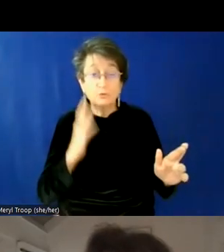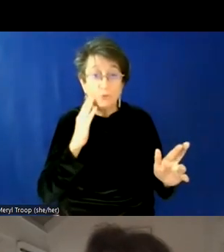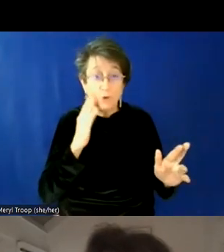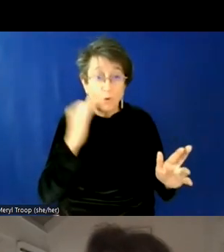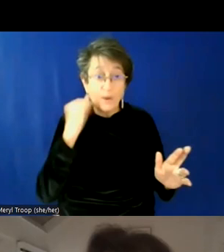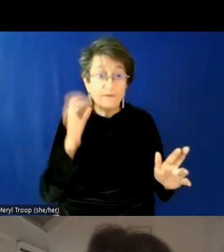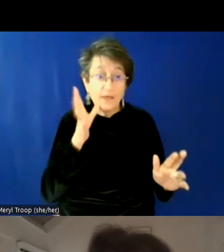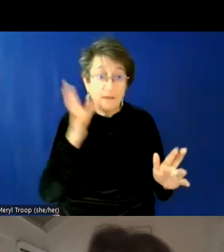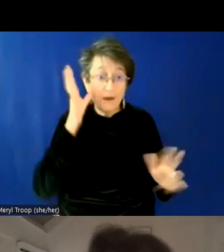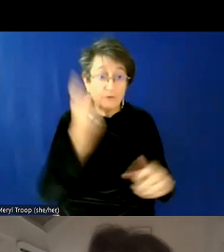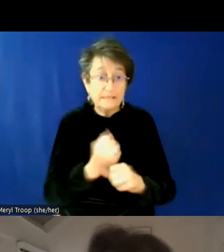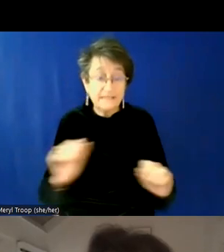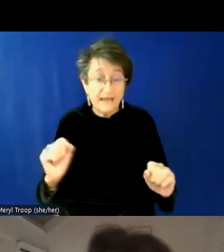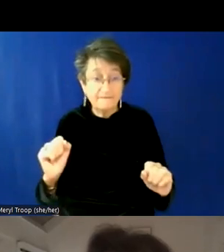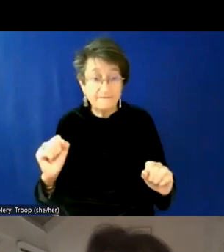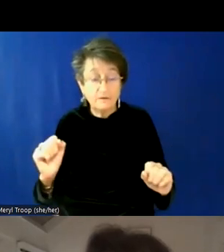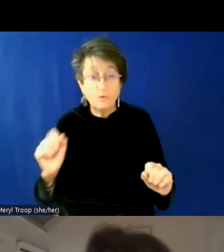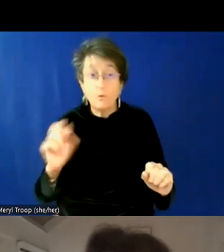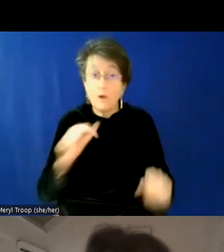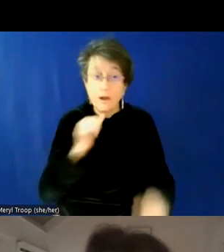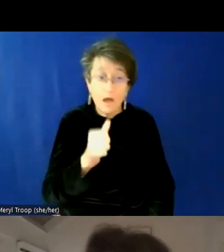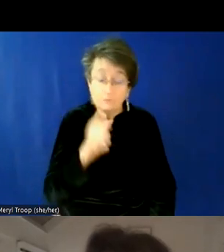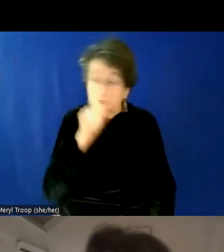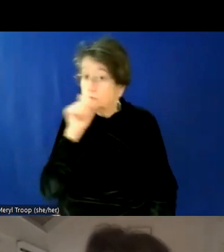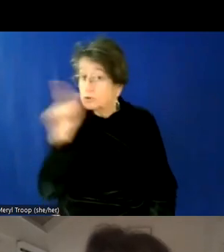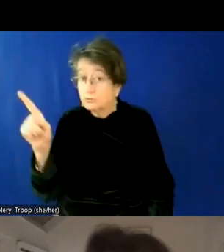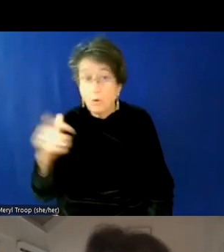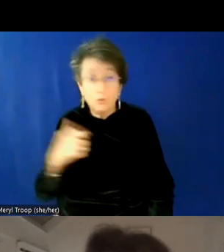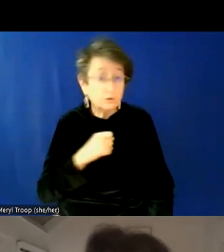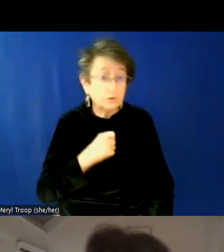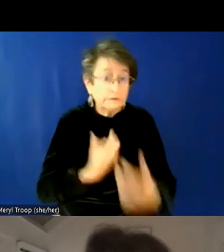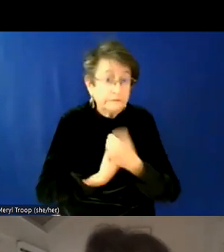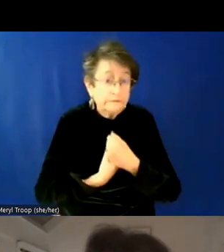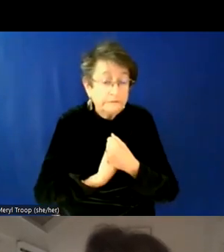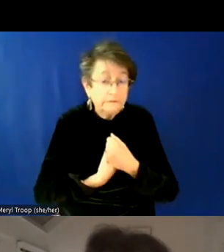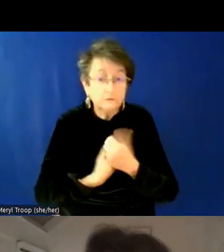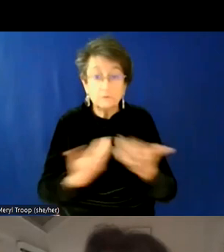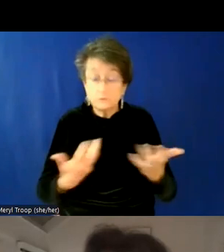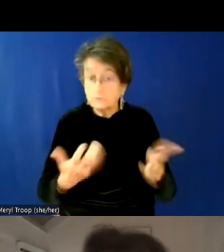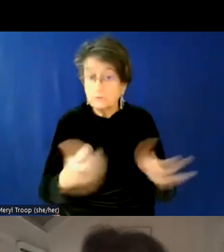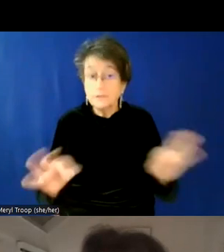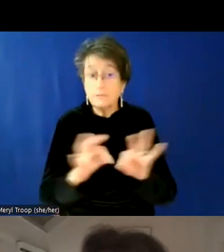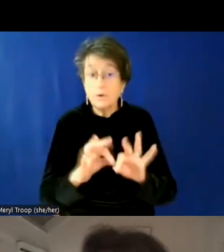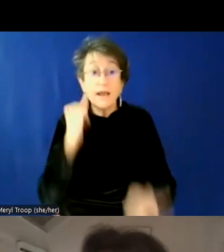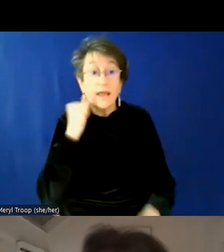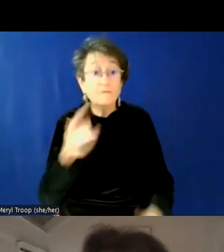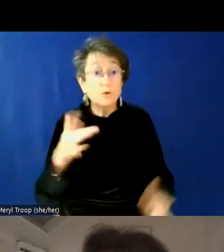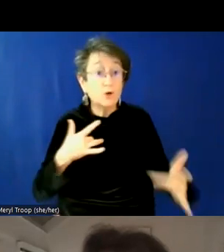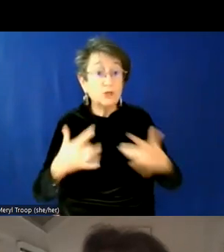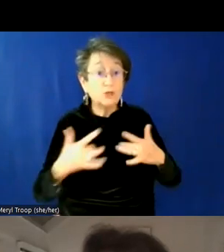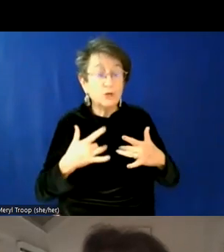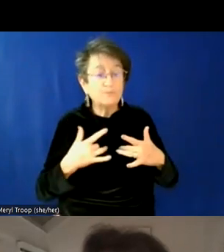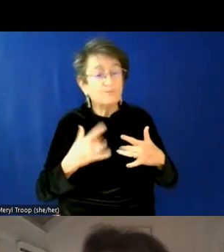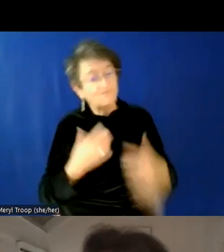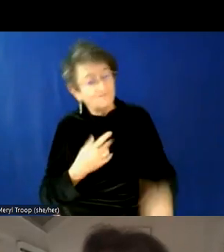their identity with, um, to just to even disclose being trans too. Uh, and so I think if you have concerns about, you know, I see that you're